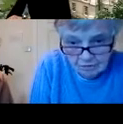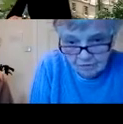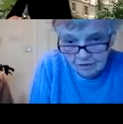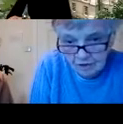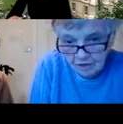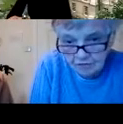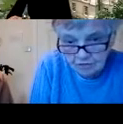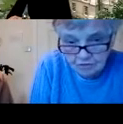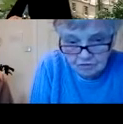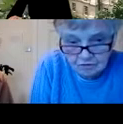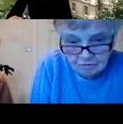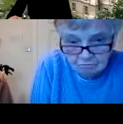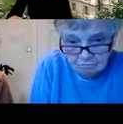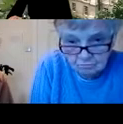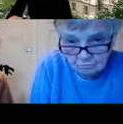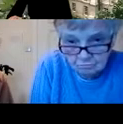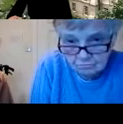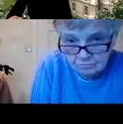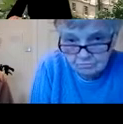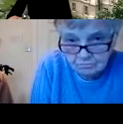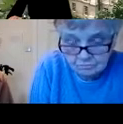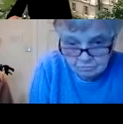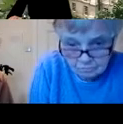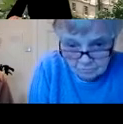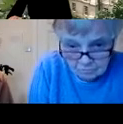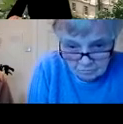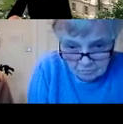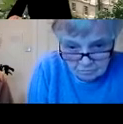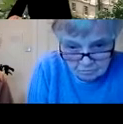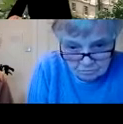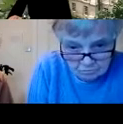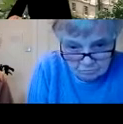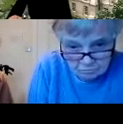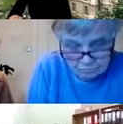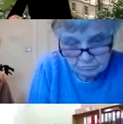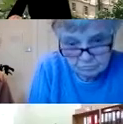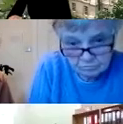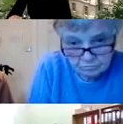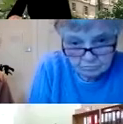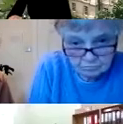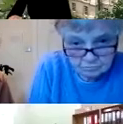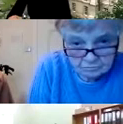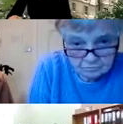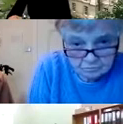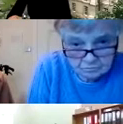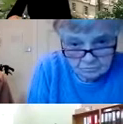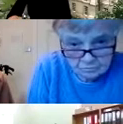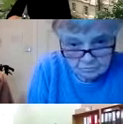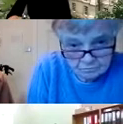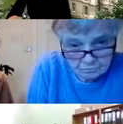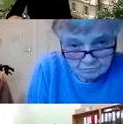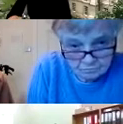gift from from the trinity center for aging and intellectual disability and we are going to we have created this virtual advent